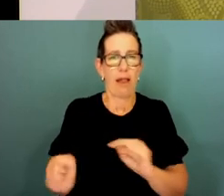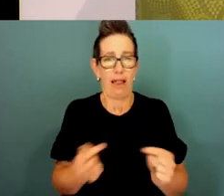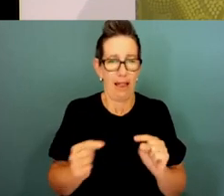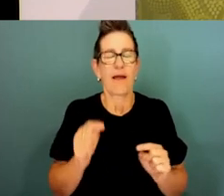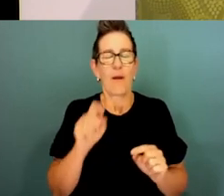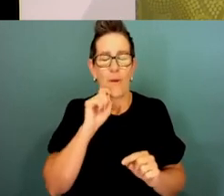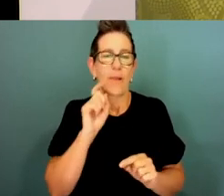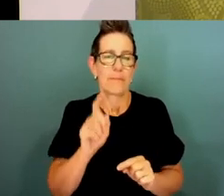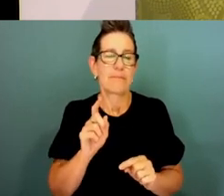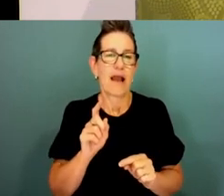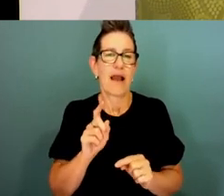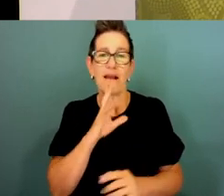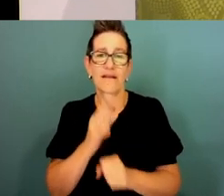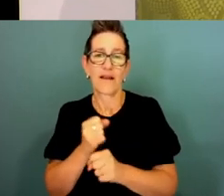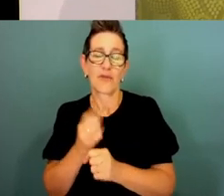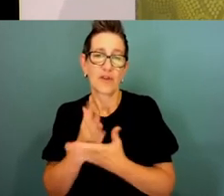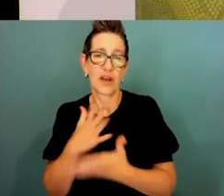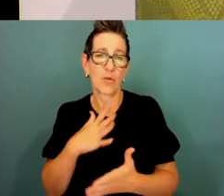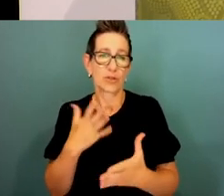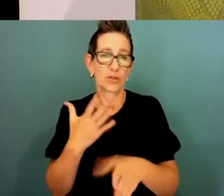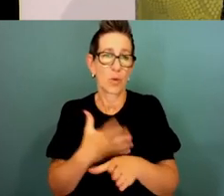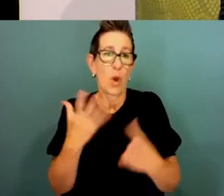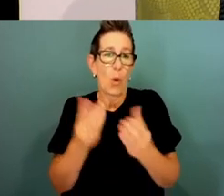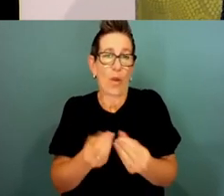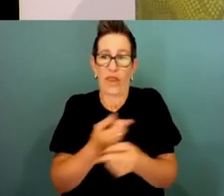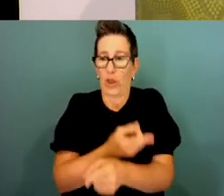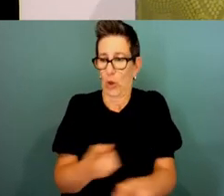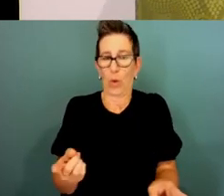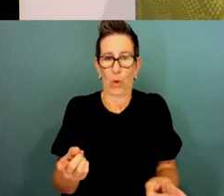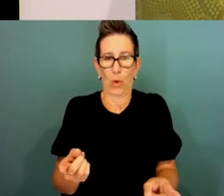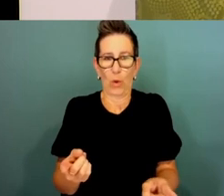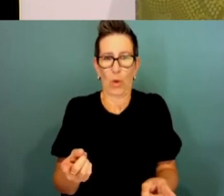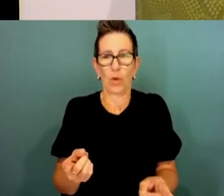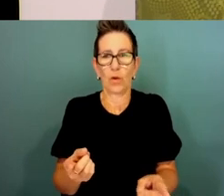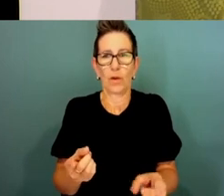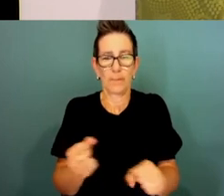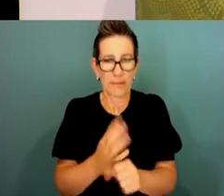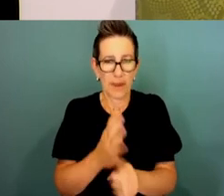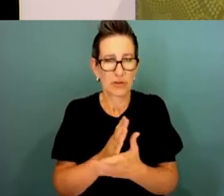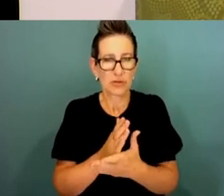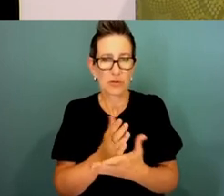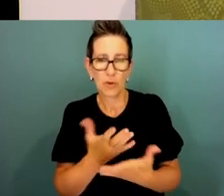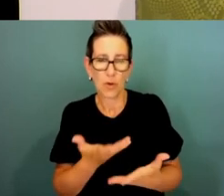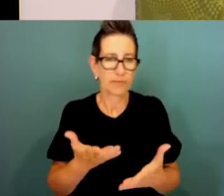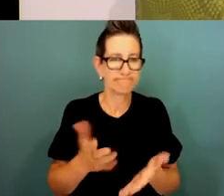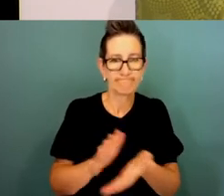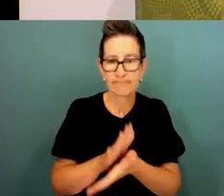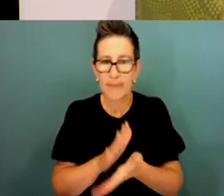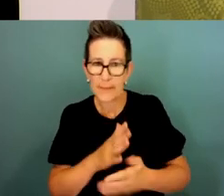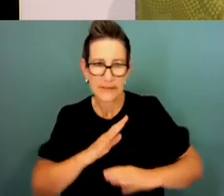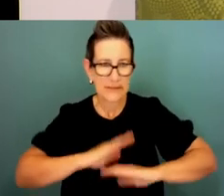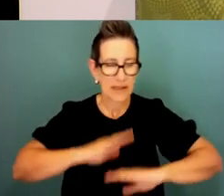assure you that the government wants to work with you as a model employer to reach agreement and affordable wage increases